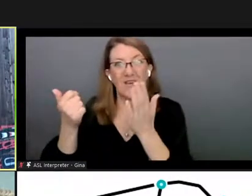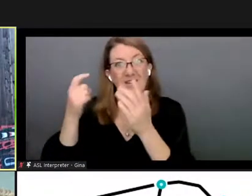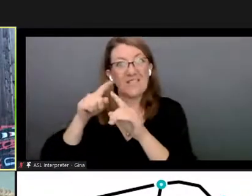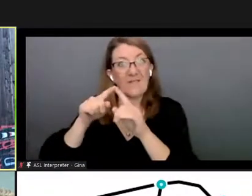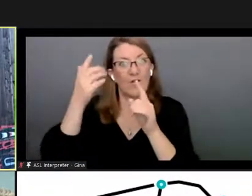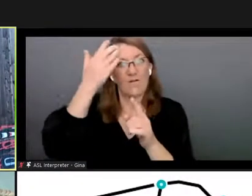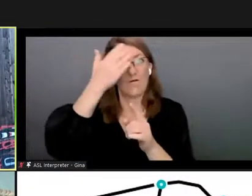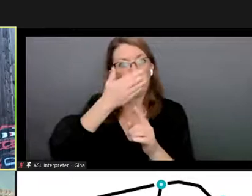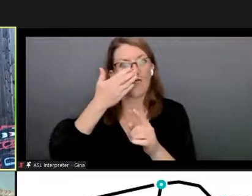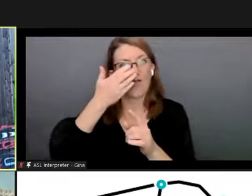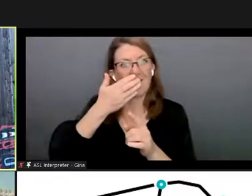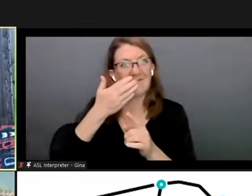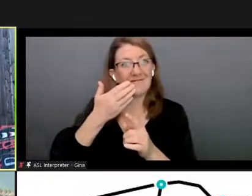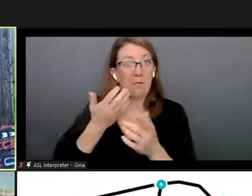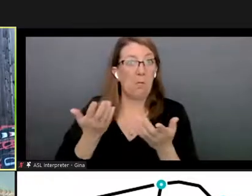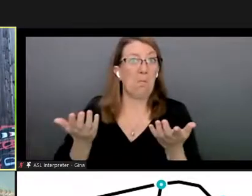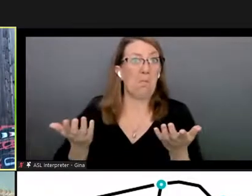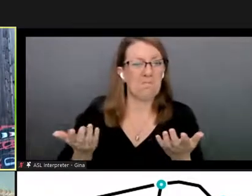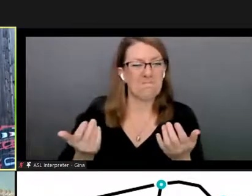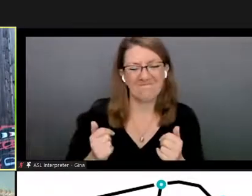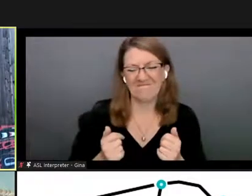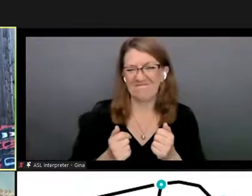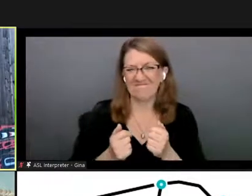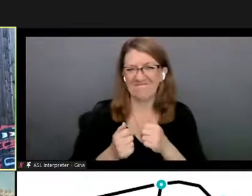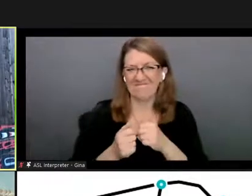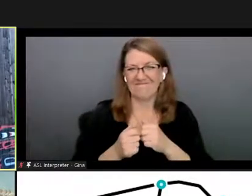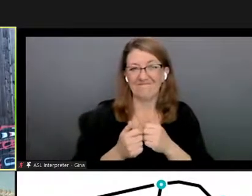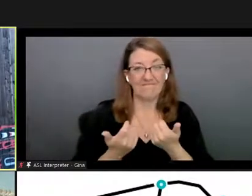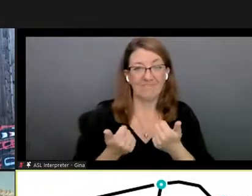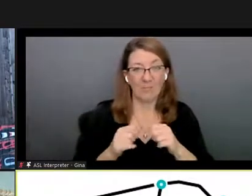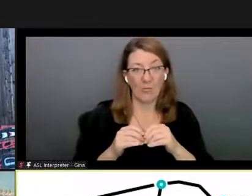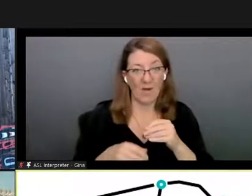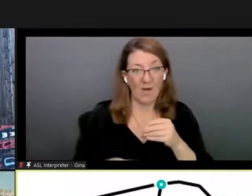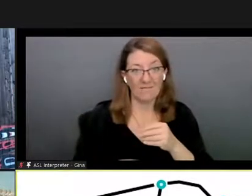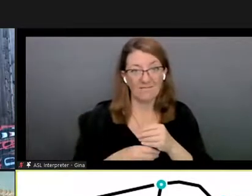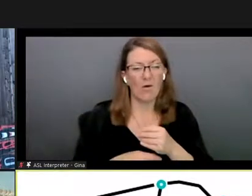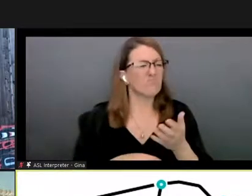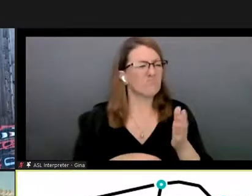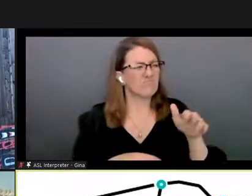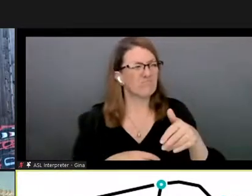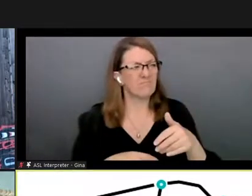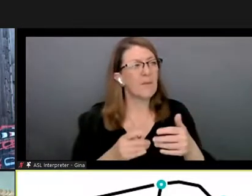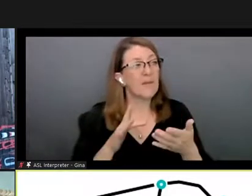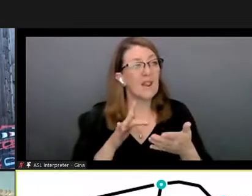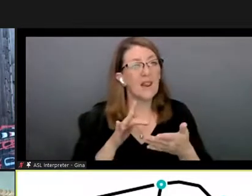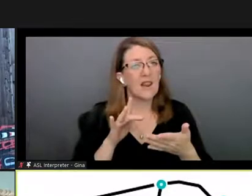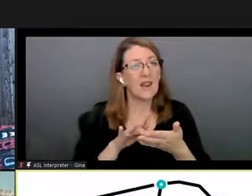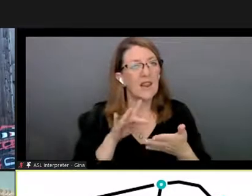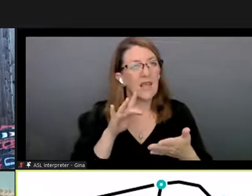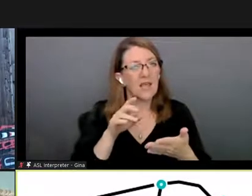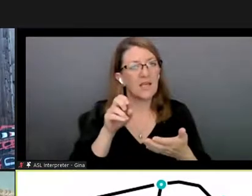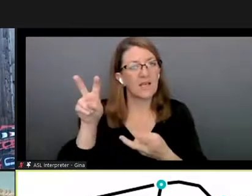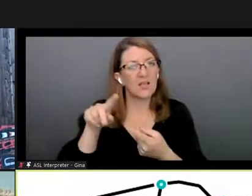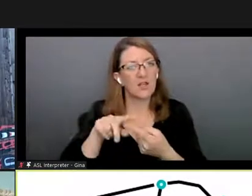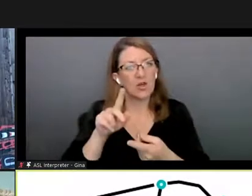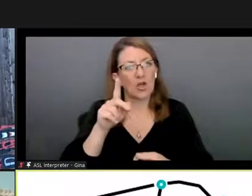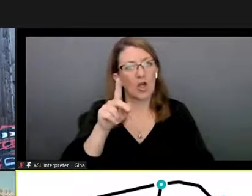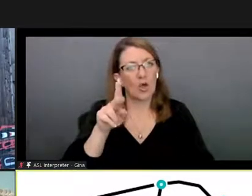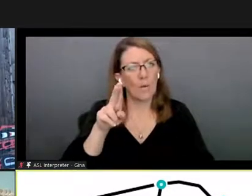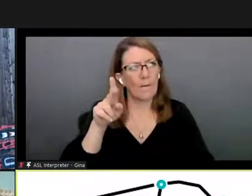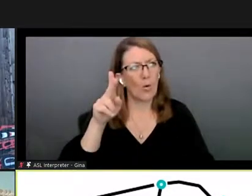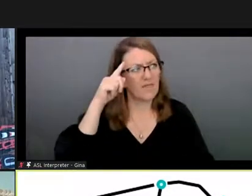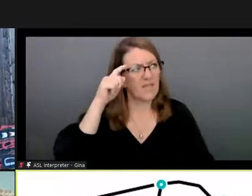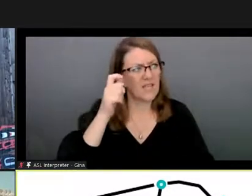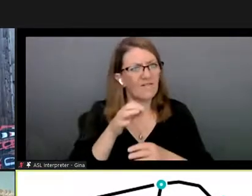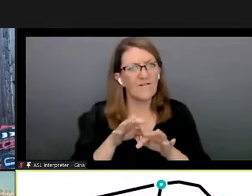um i don't know is there anything else to add yeah and i put the link to the kupu app you could there's it's free as far as i know